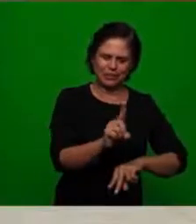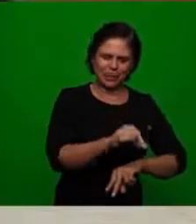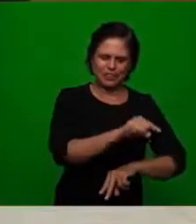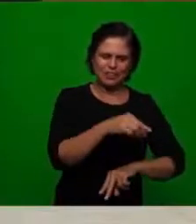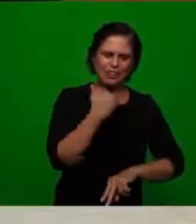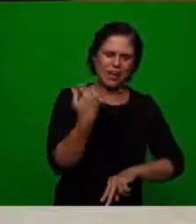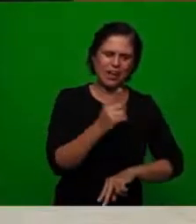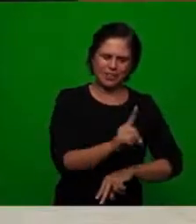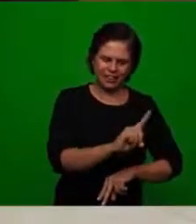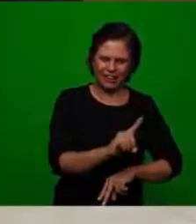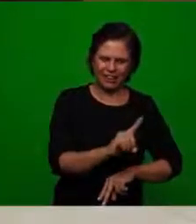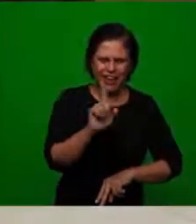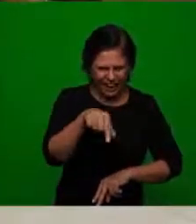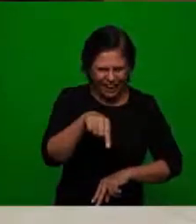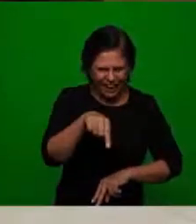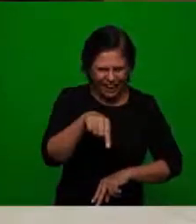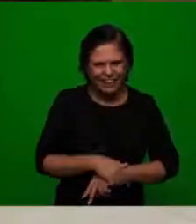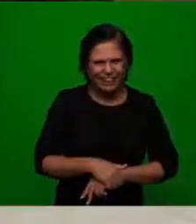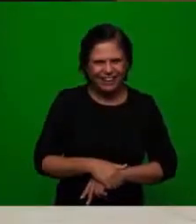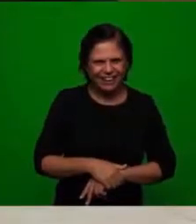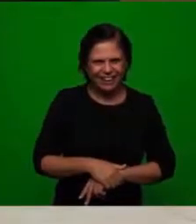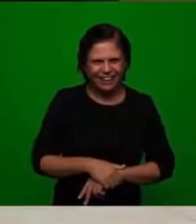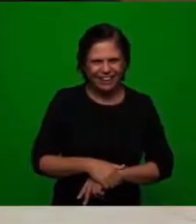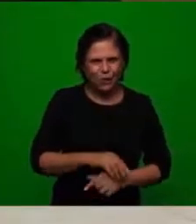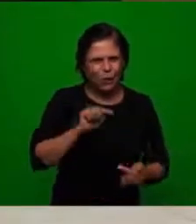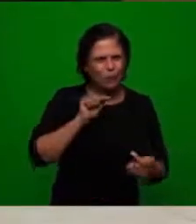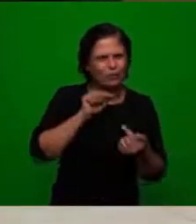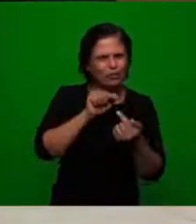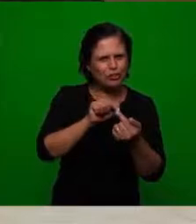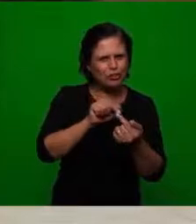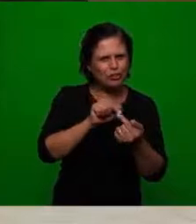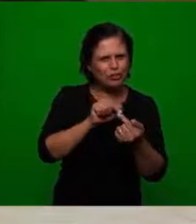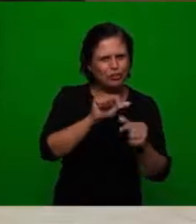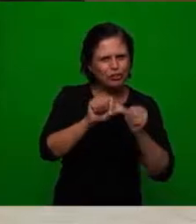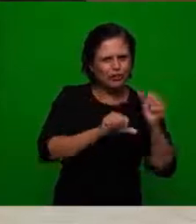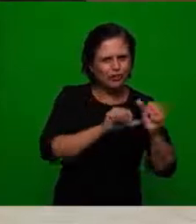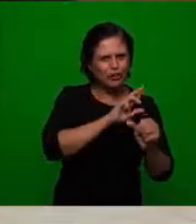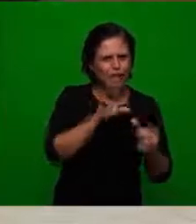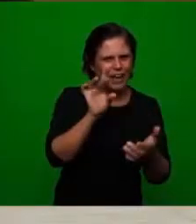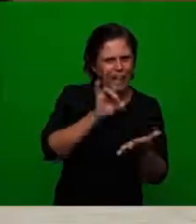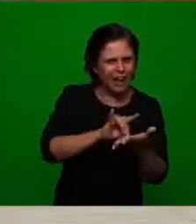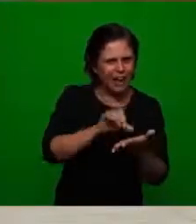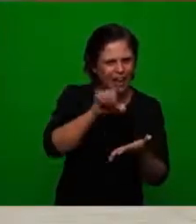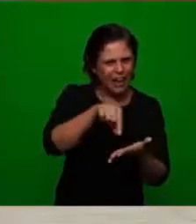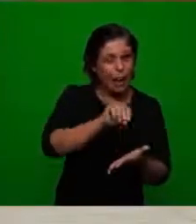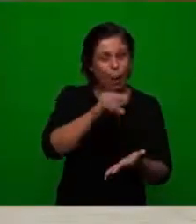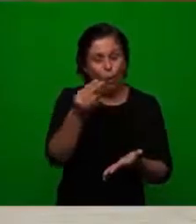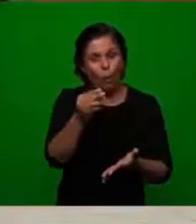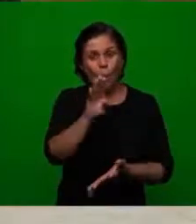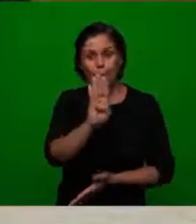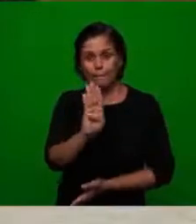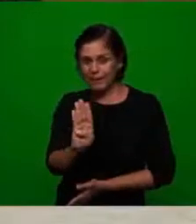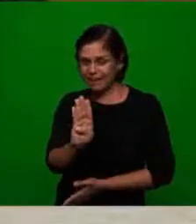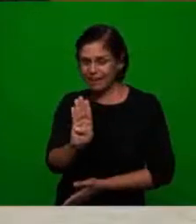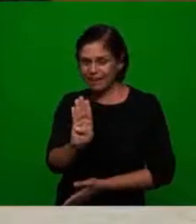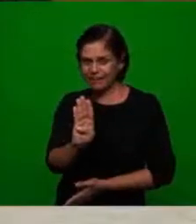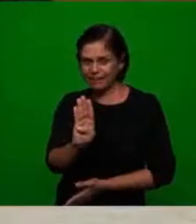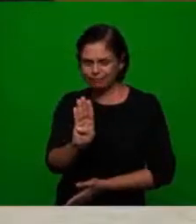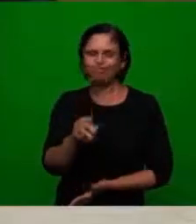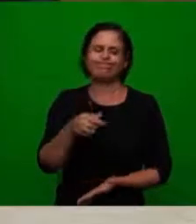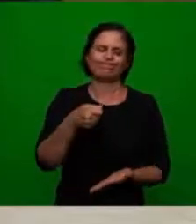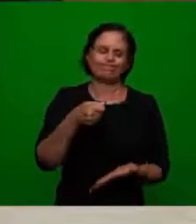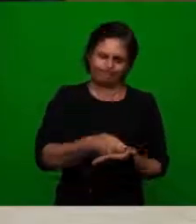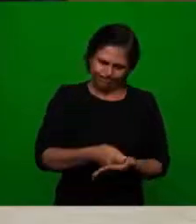tribulation and death imprisonment tribulation and death was that the main objective of the reformation or